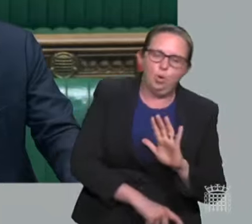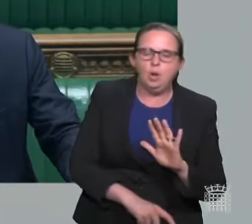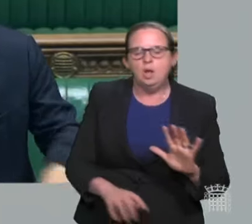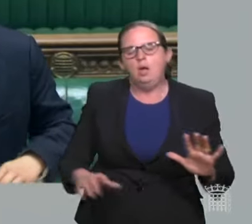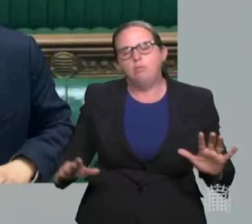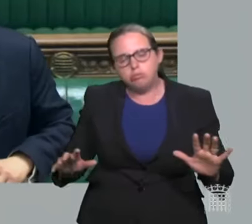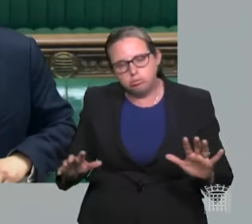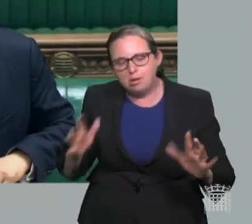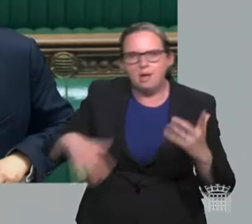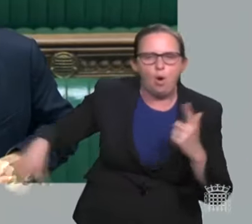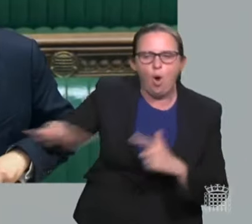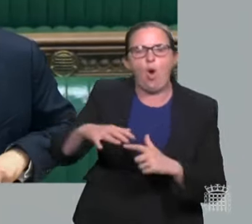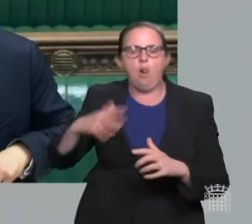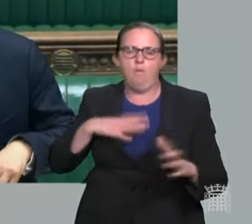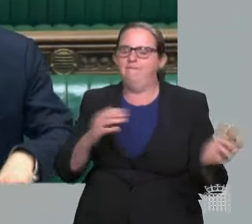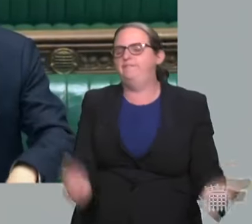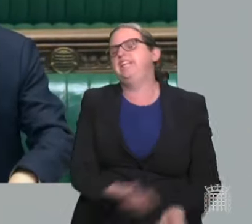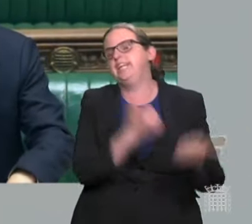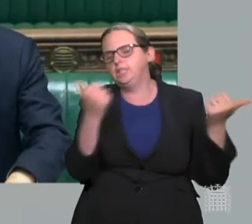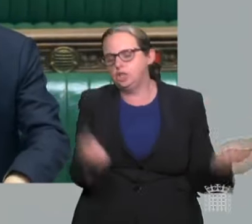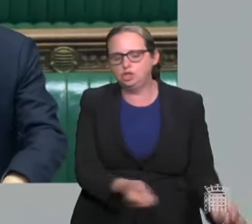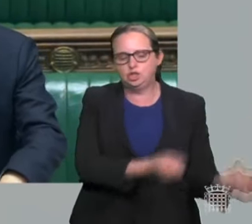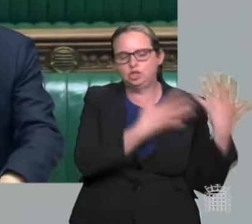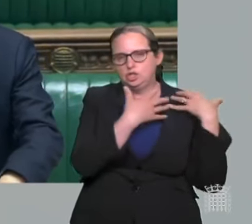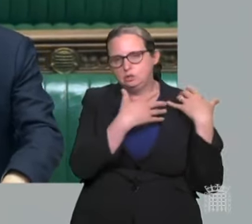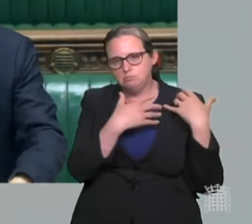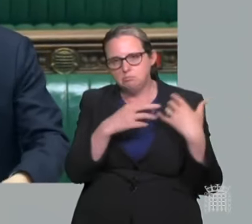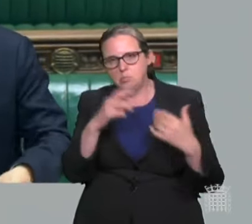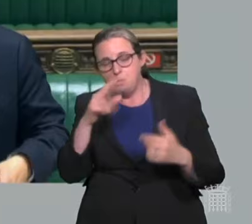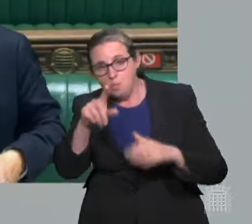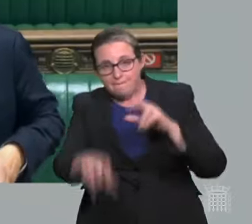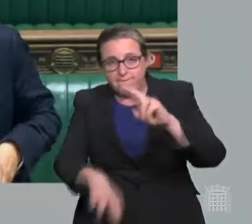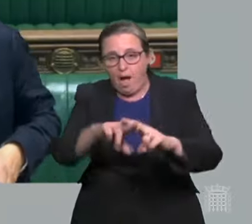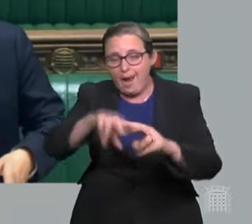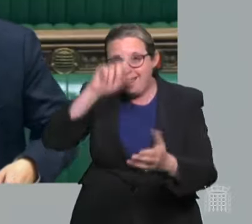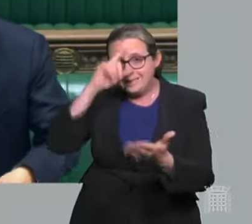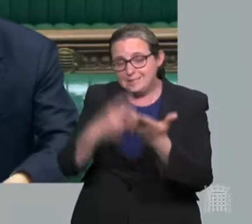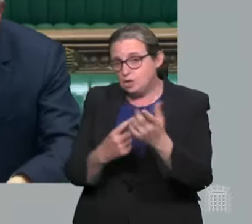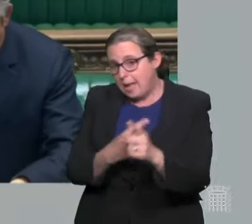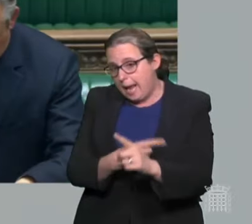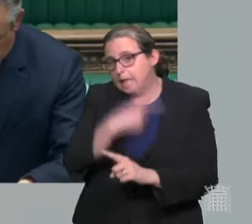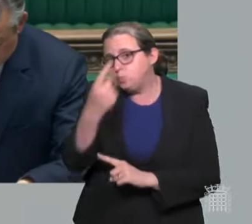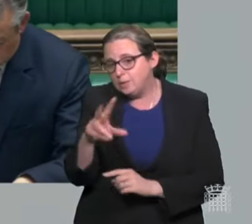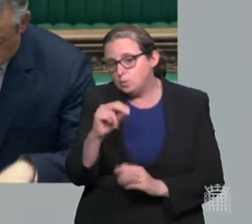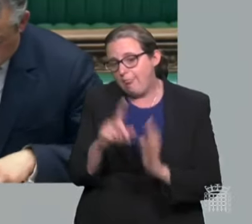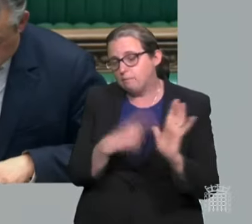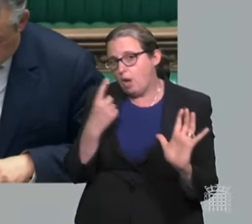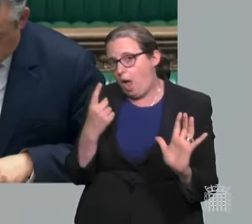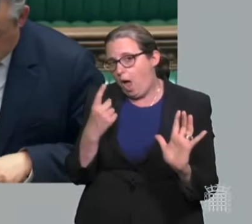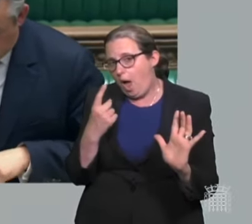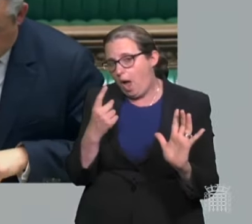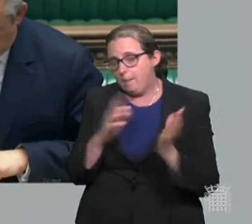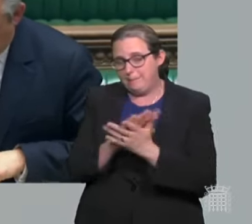failure. And I hope that when he makes the final decision next week, it will be based on the data, the modelling and the SAGE